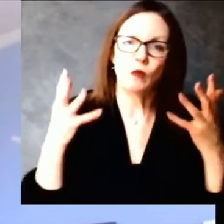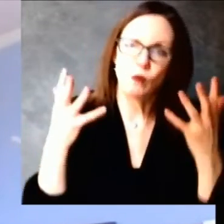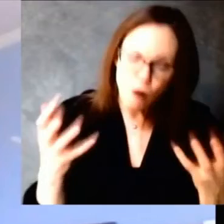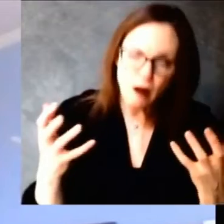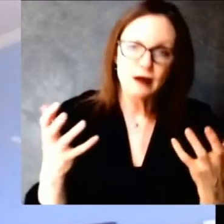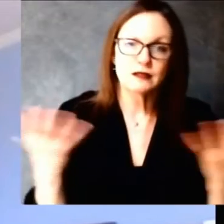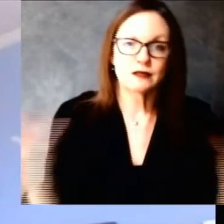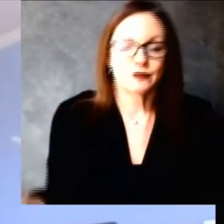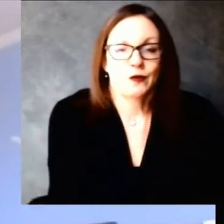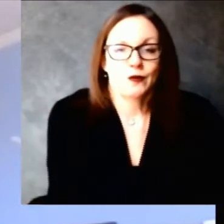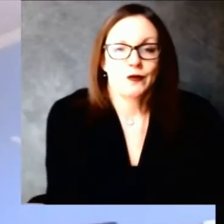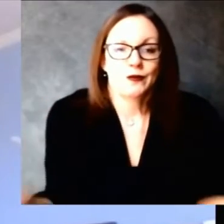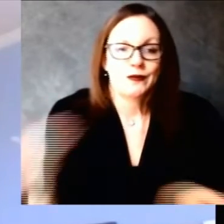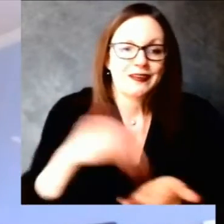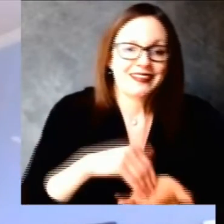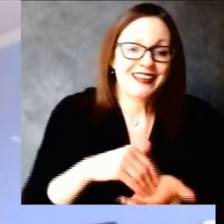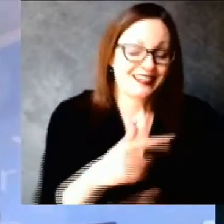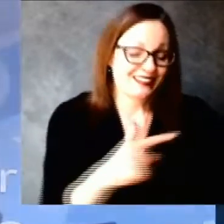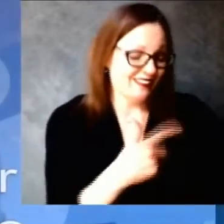as well as severe disease